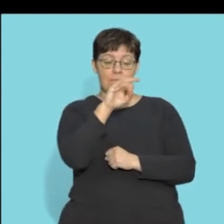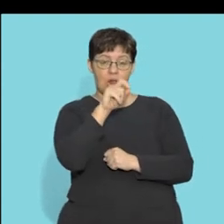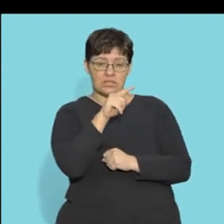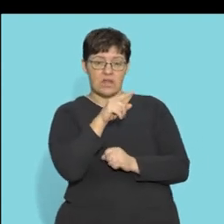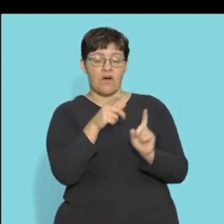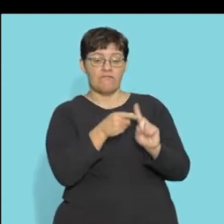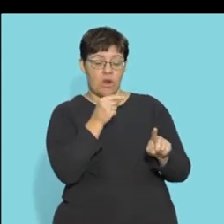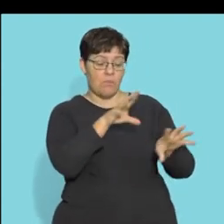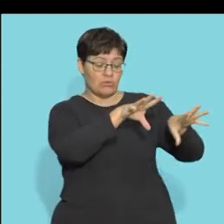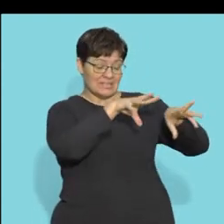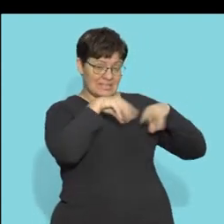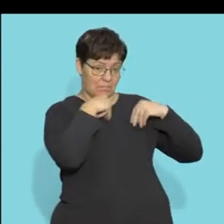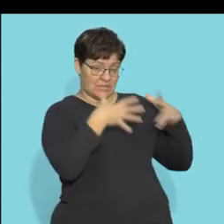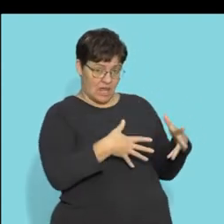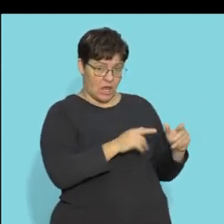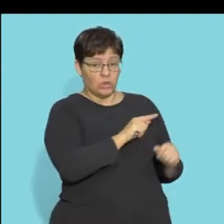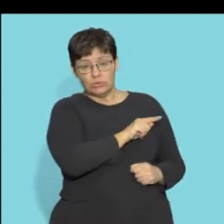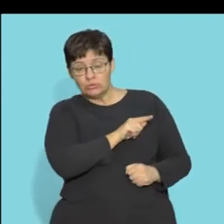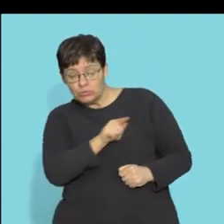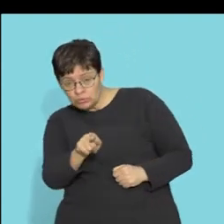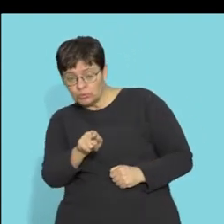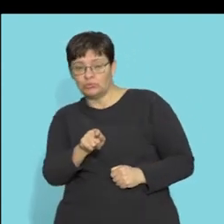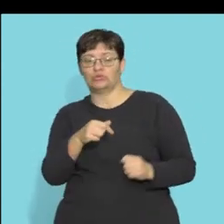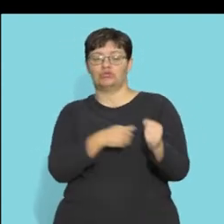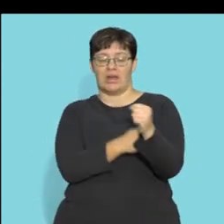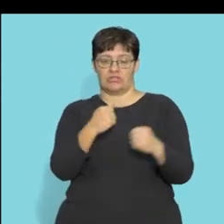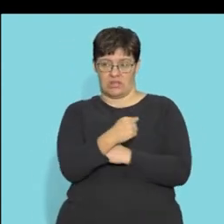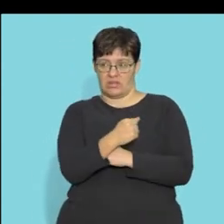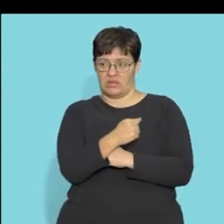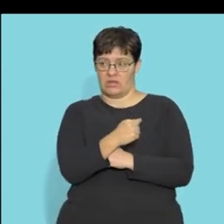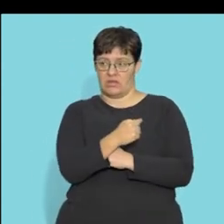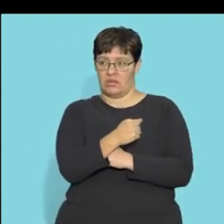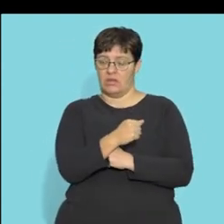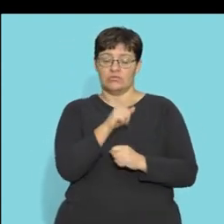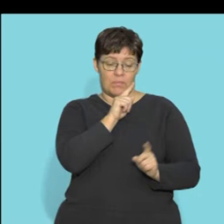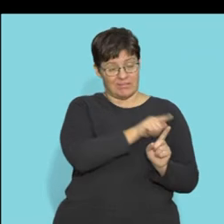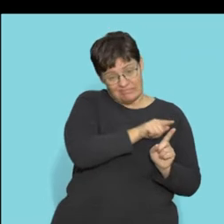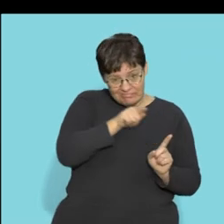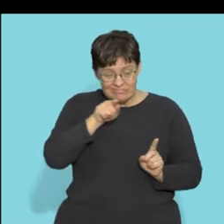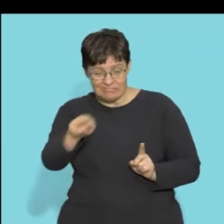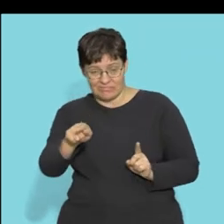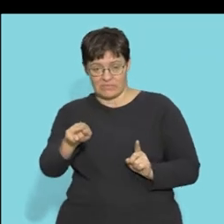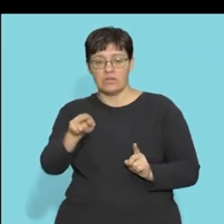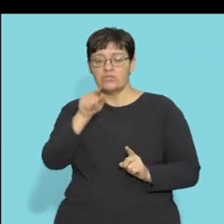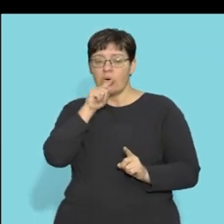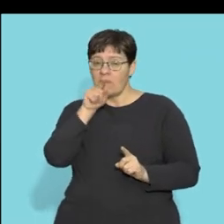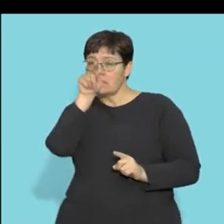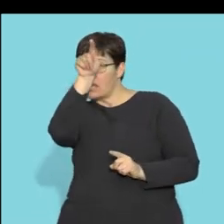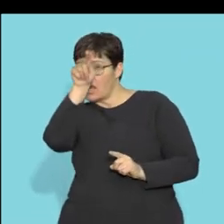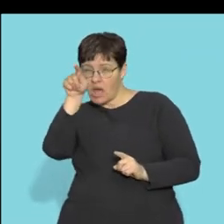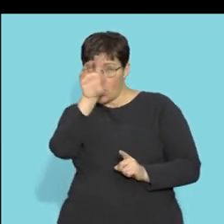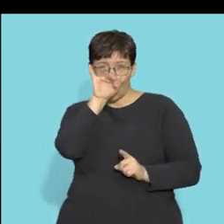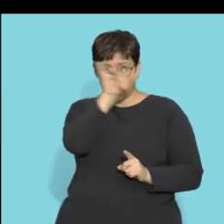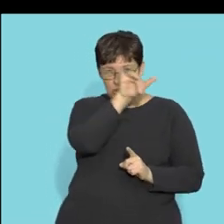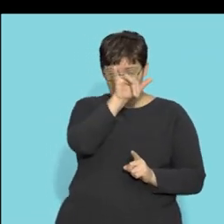impulses from the receptor towards the structure. So towards the spinal cord. Right.